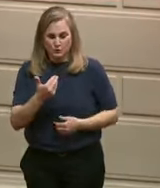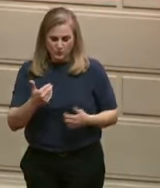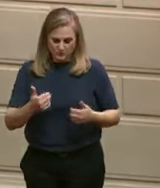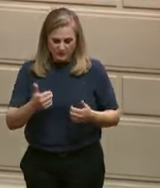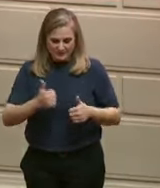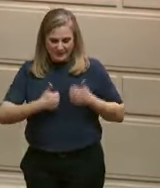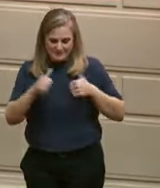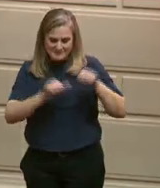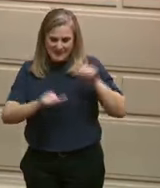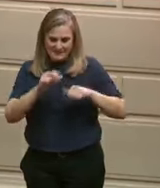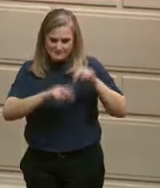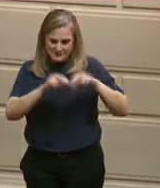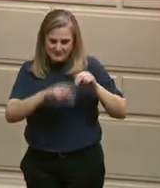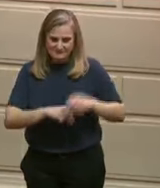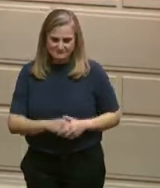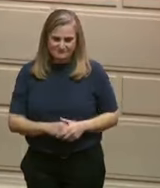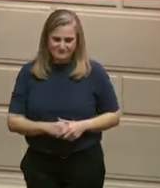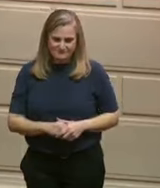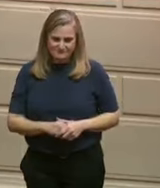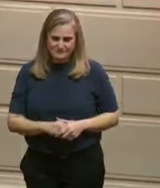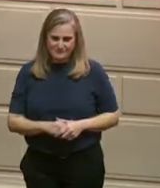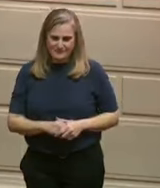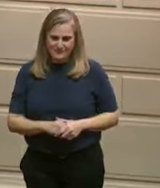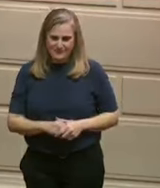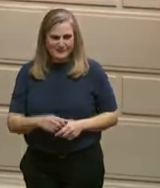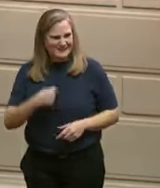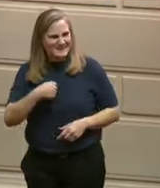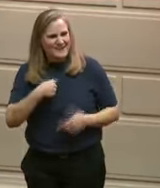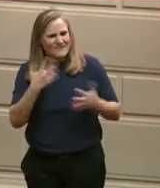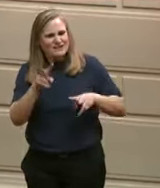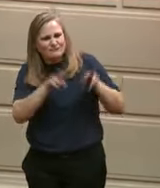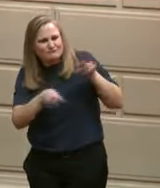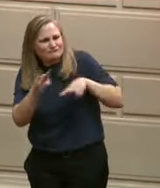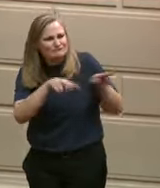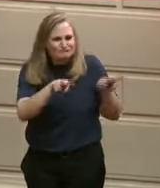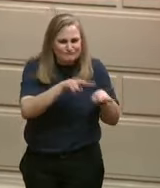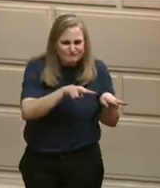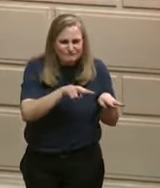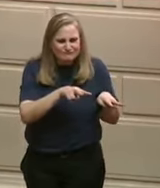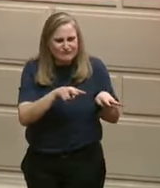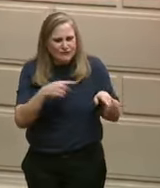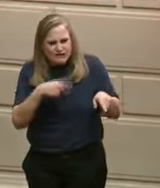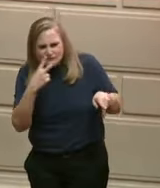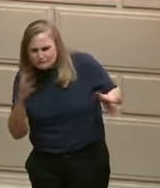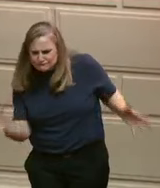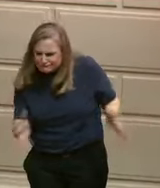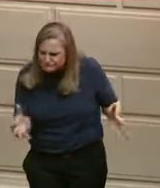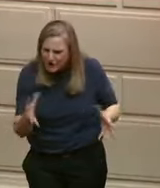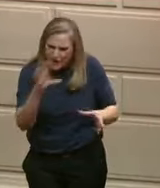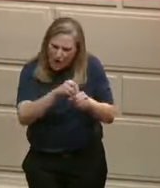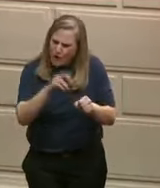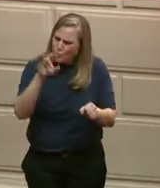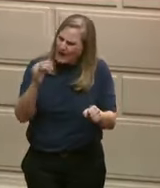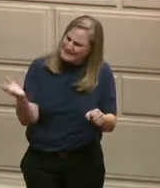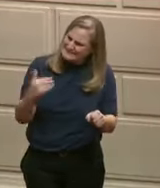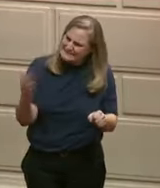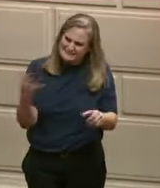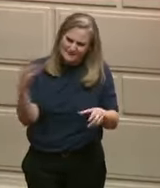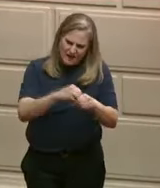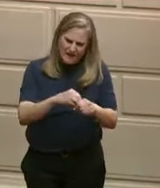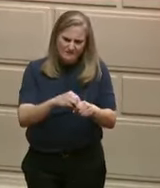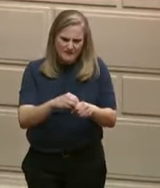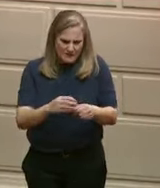URI President, Mark Palange, rallying Rhode Island behind this important income-raising initiative.